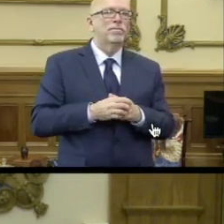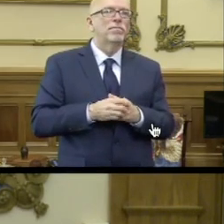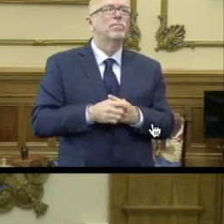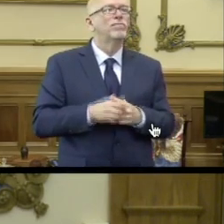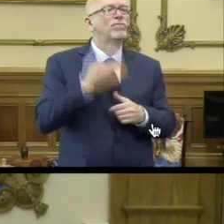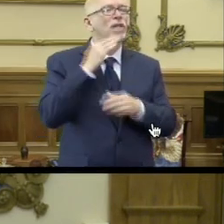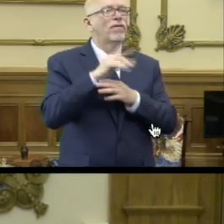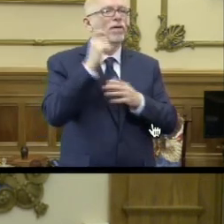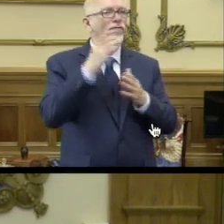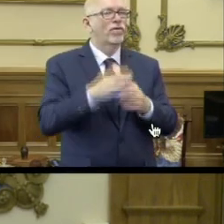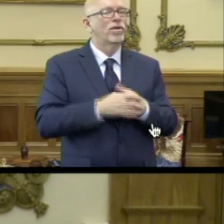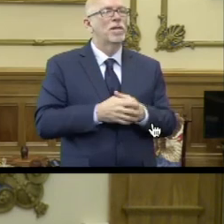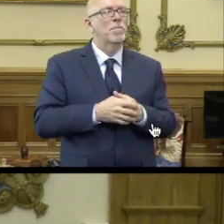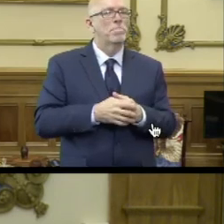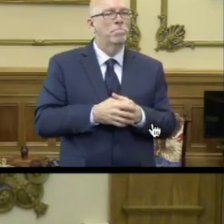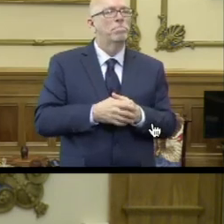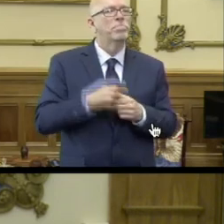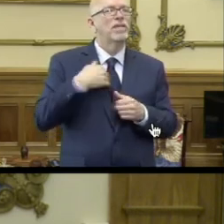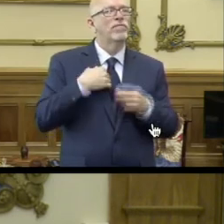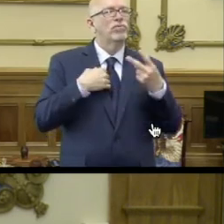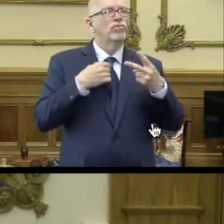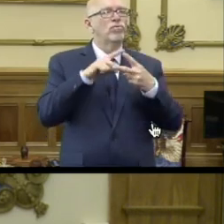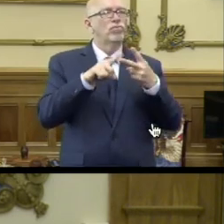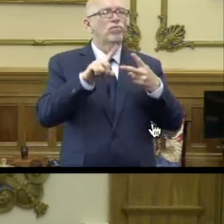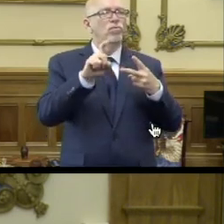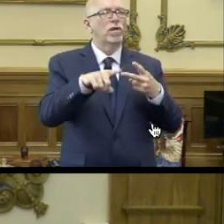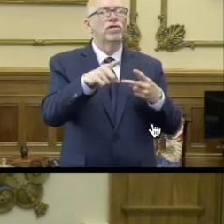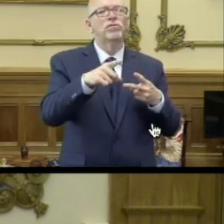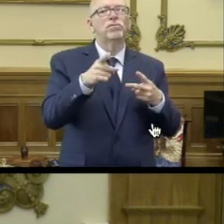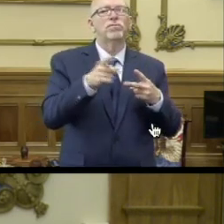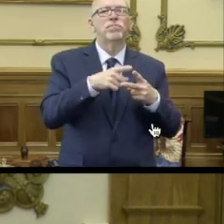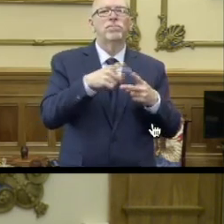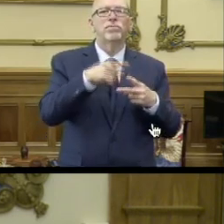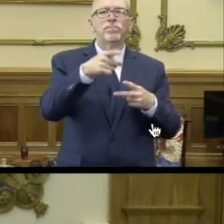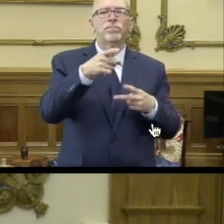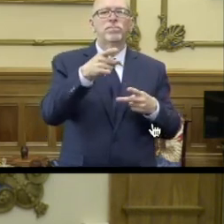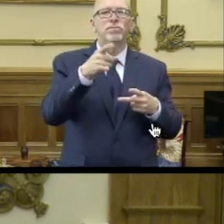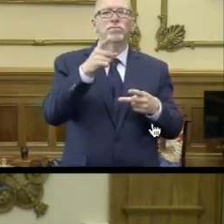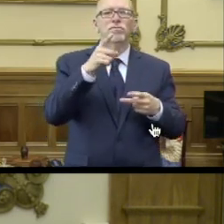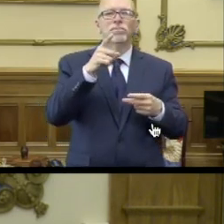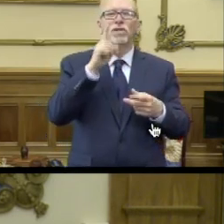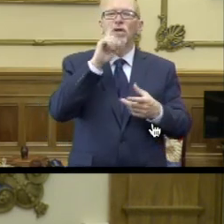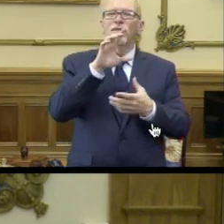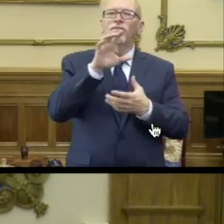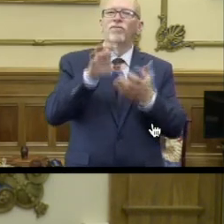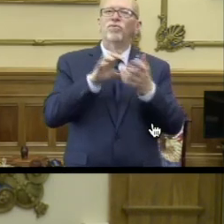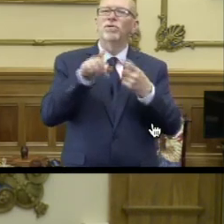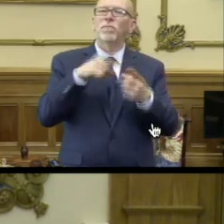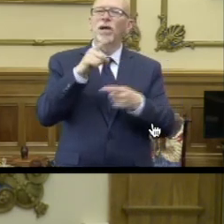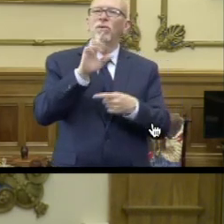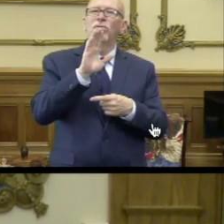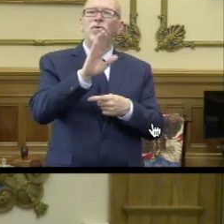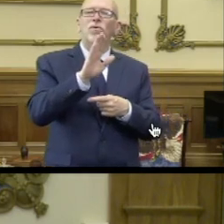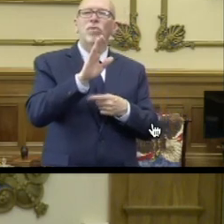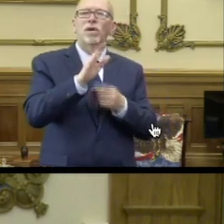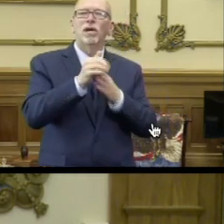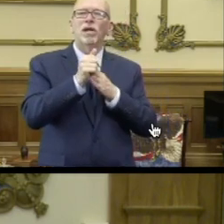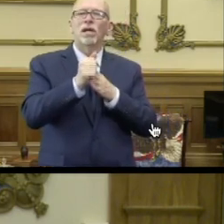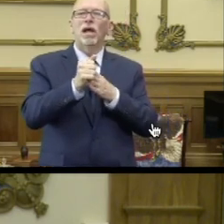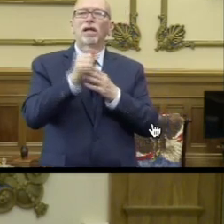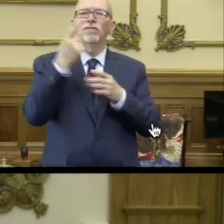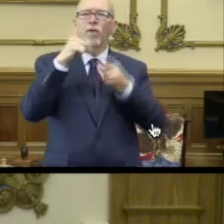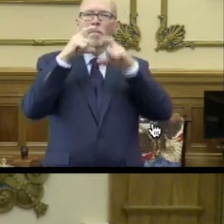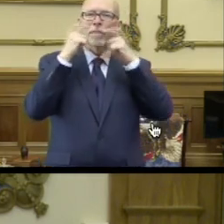Good afternoon, Governor. I had two quick questions. First is I was confused on your guidance for